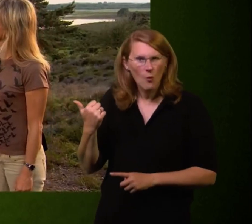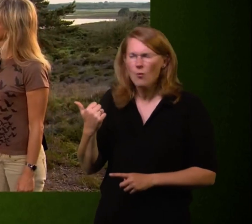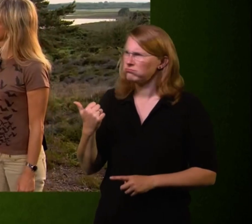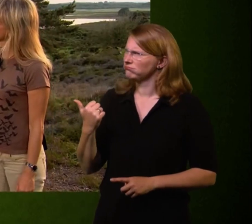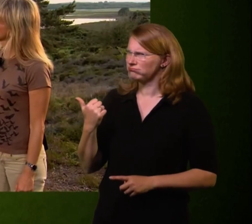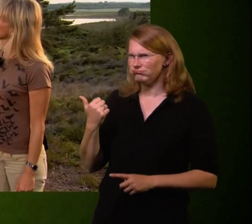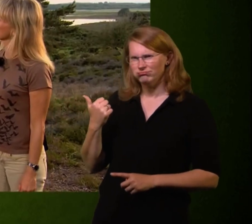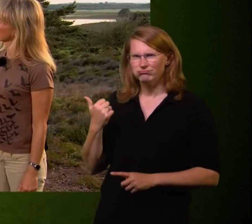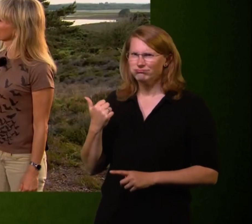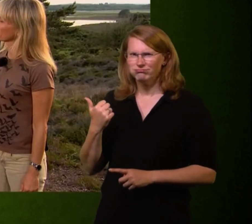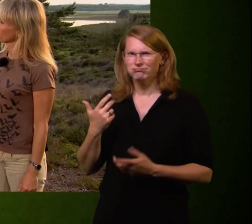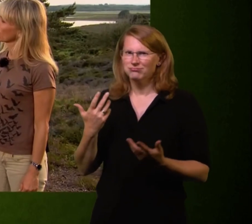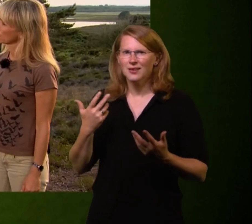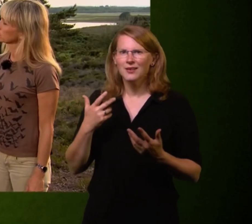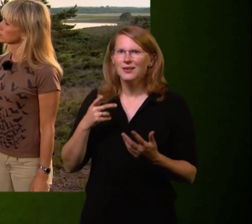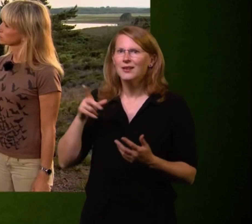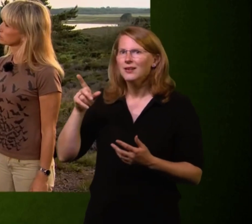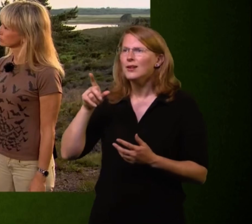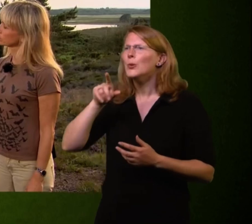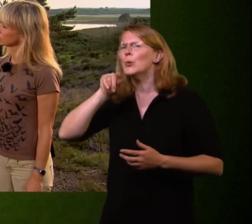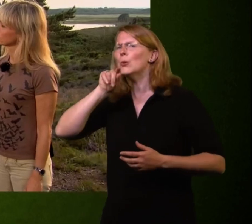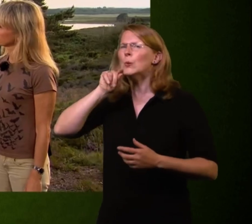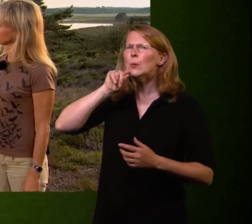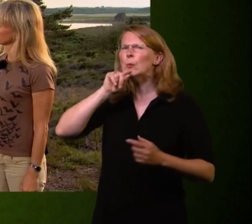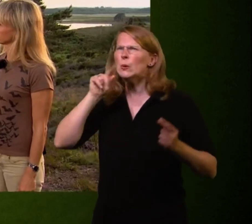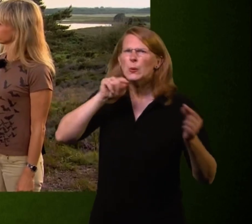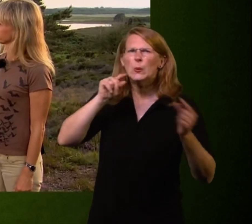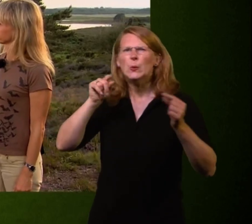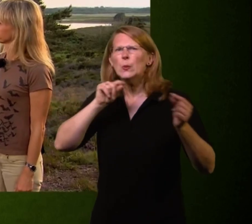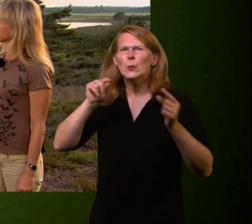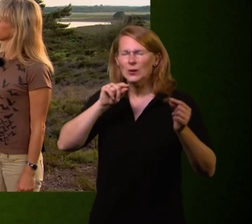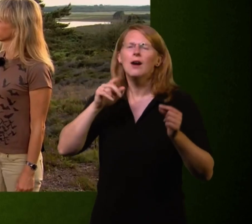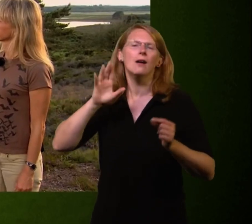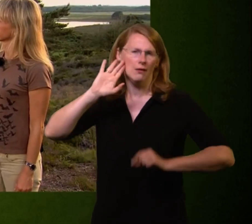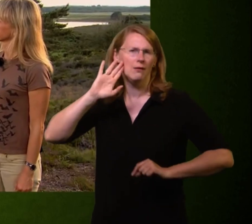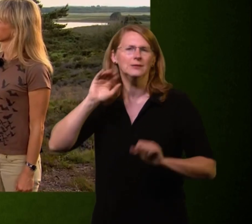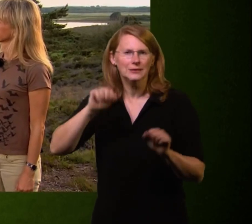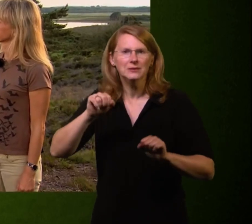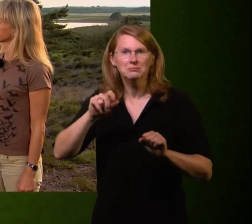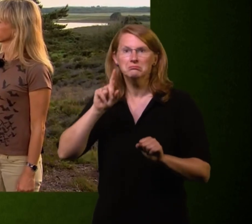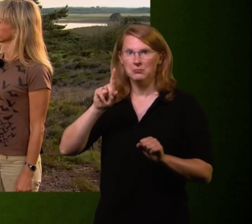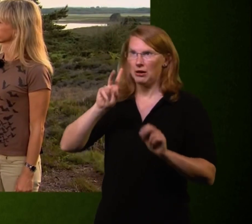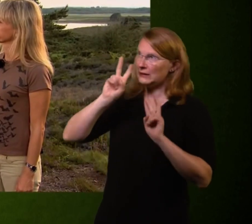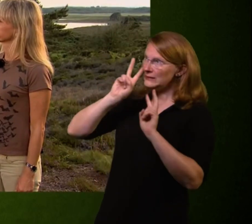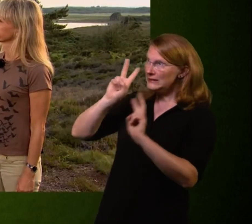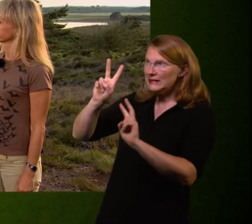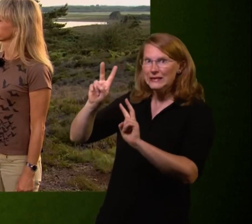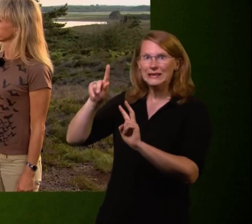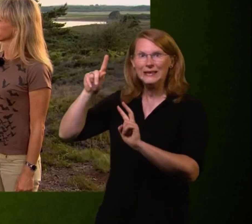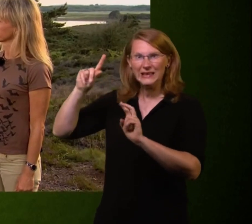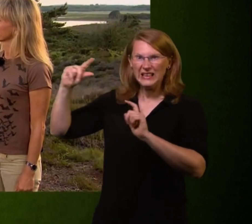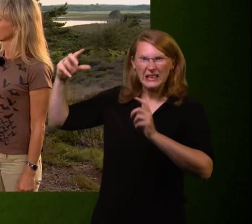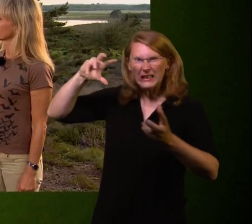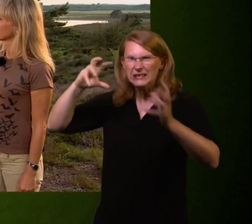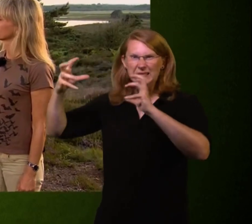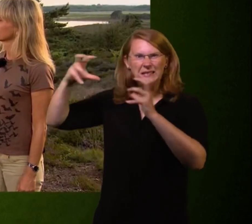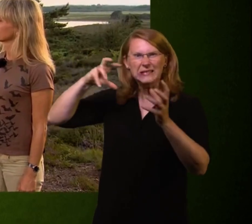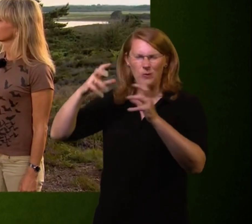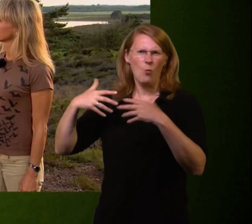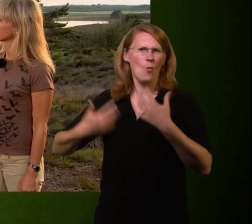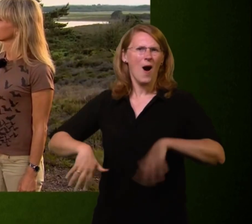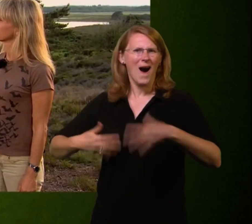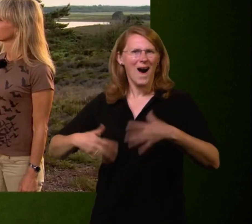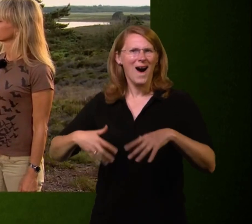I've heard them go mad cuckooing and cuckooing but I've not seen a chase between two males like that less likely to see it now as cuckoos have declined so significantly where I